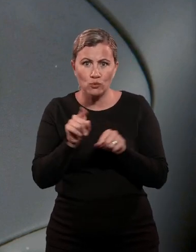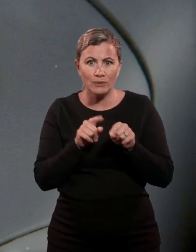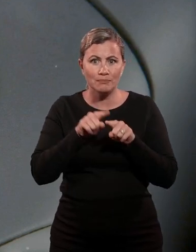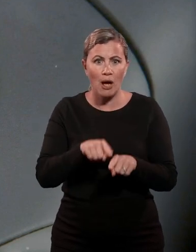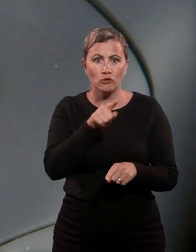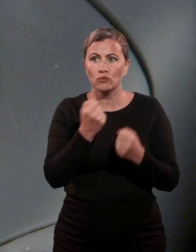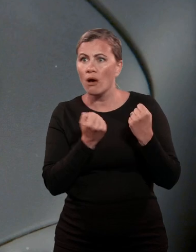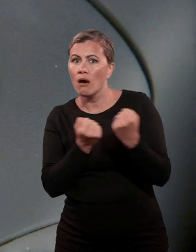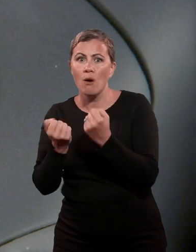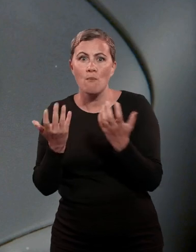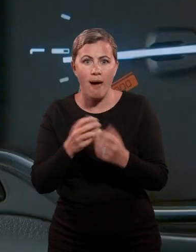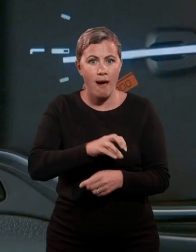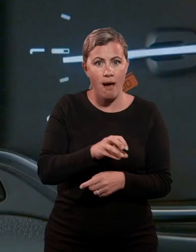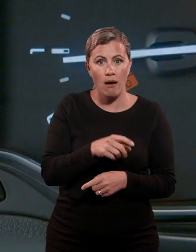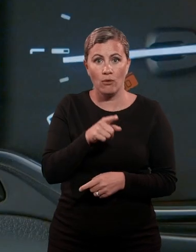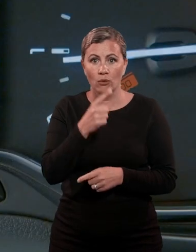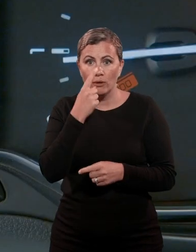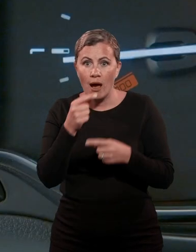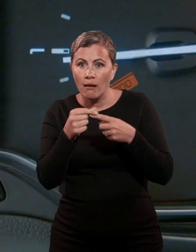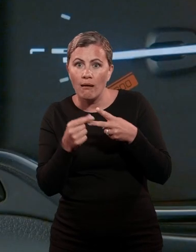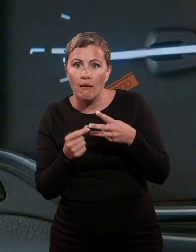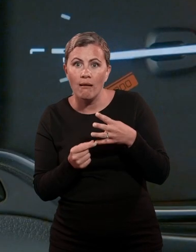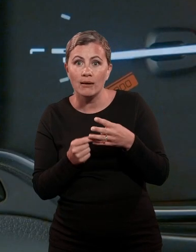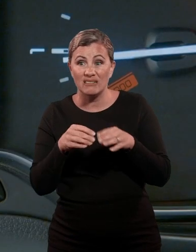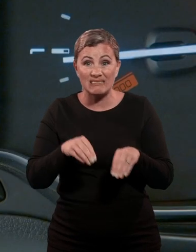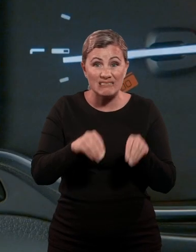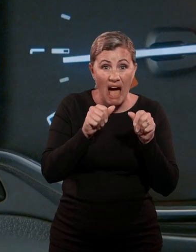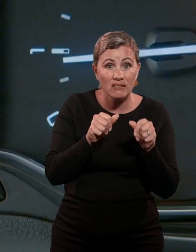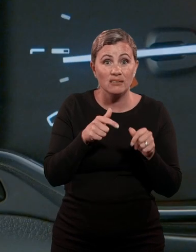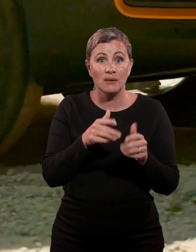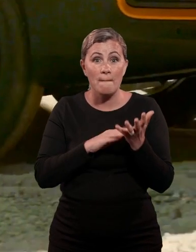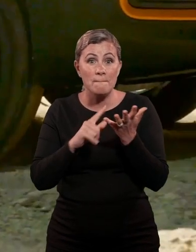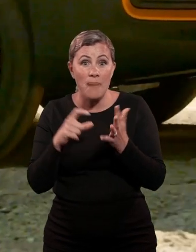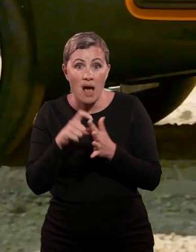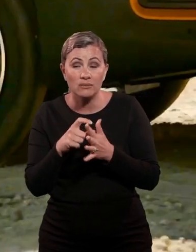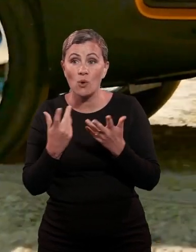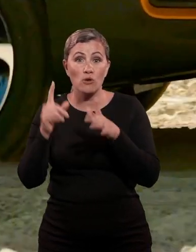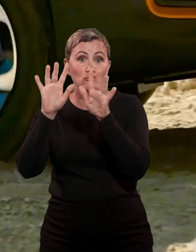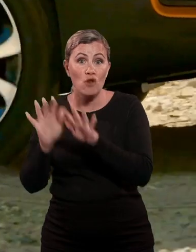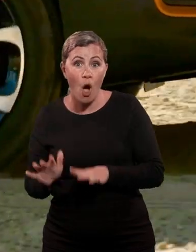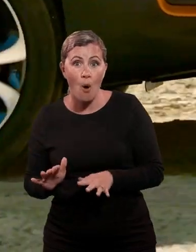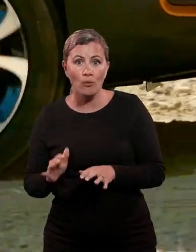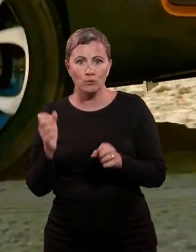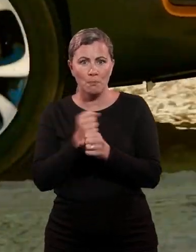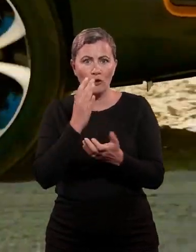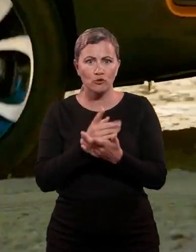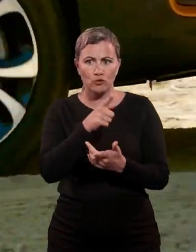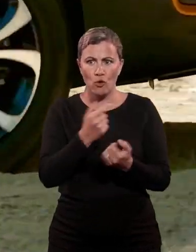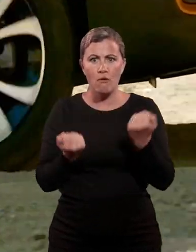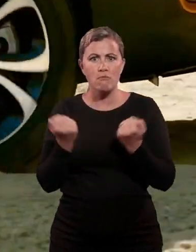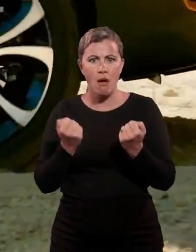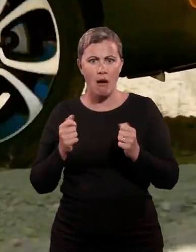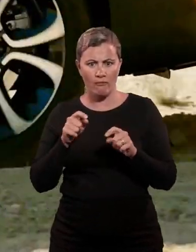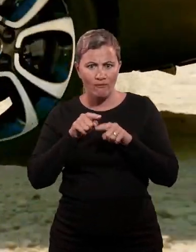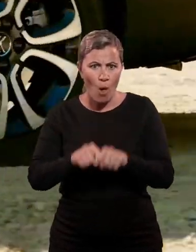dial on the centre console. Choose from modes including sand, mud and snow to ensure that you get the most of the grip available, no matter